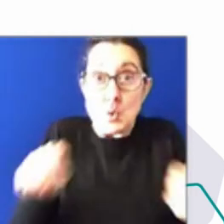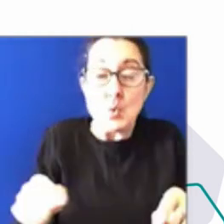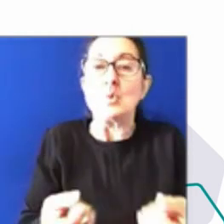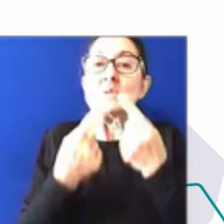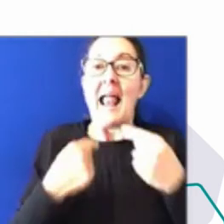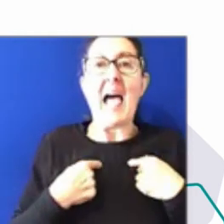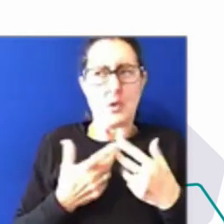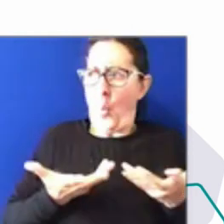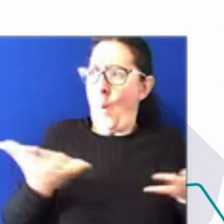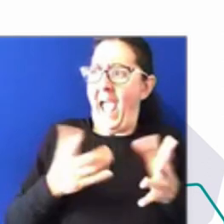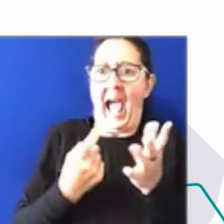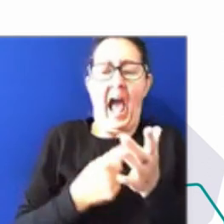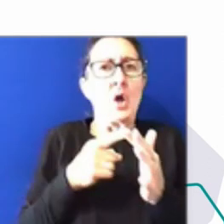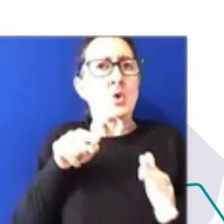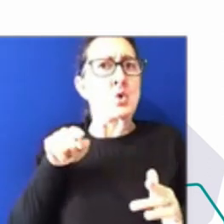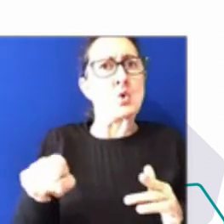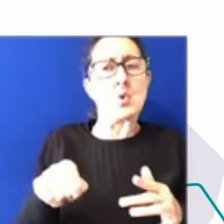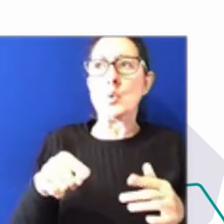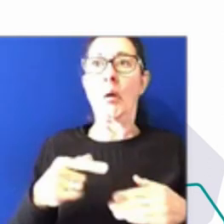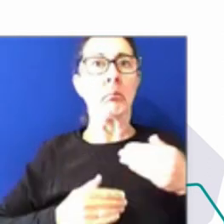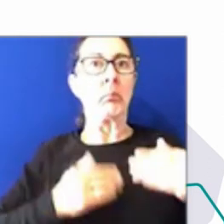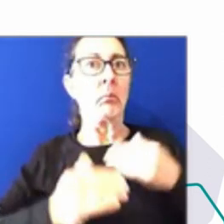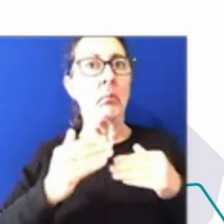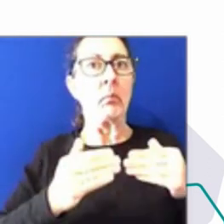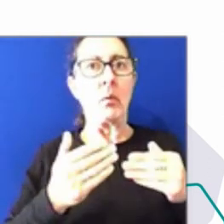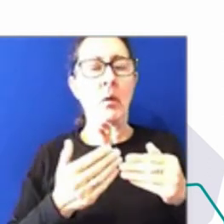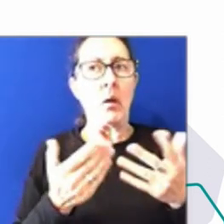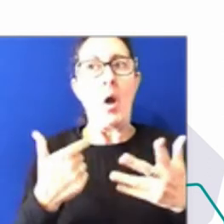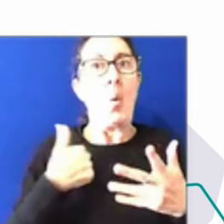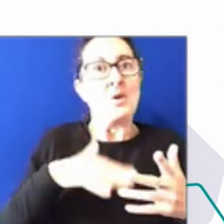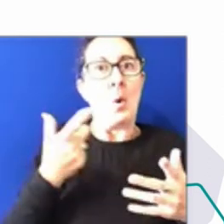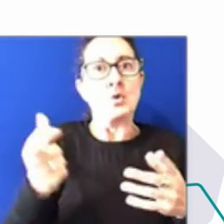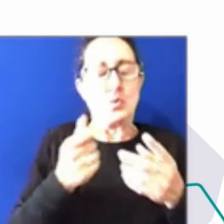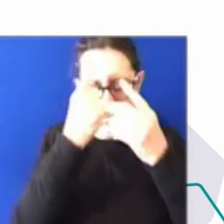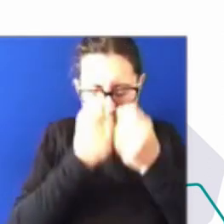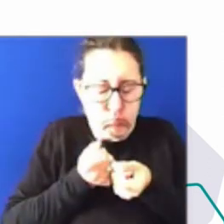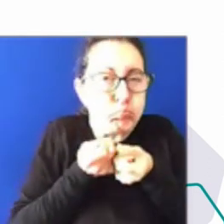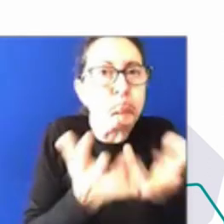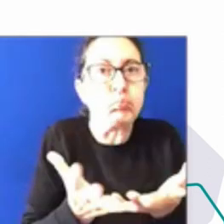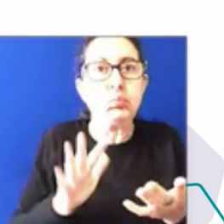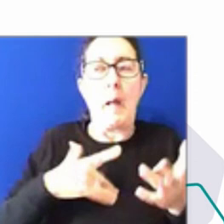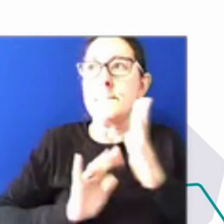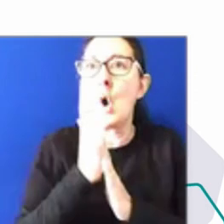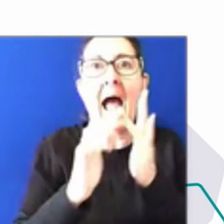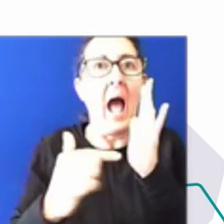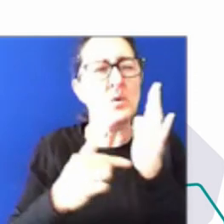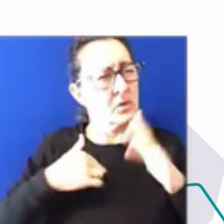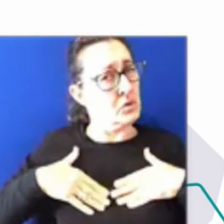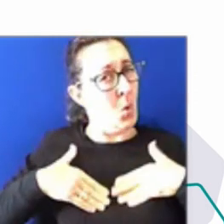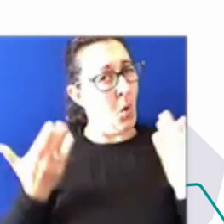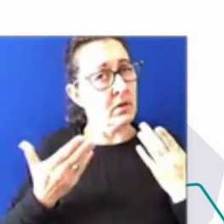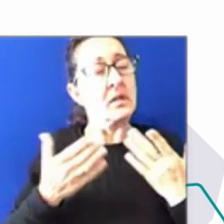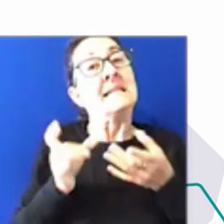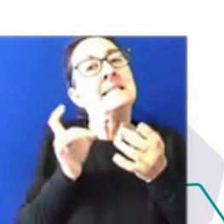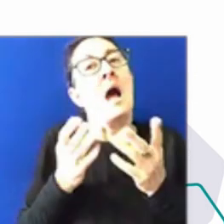so we need to work out if you're headed in that direction before it happens. And that actually starts with you. And it starts